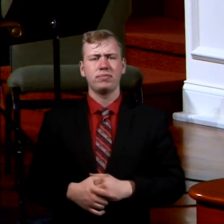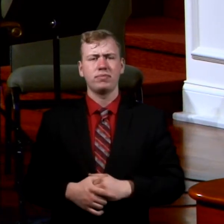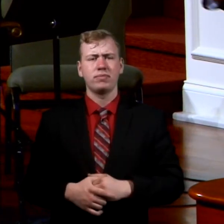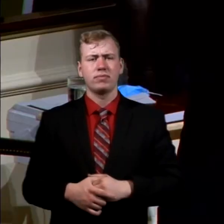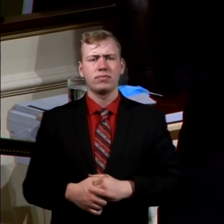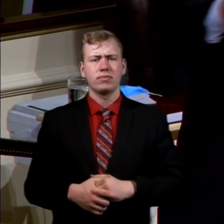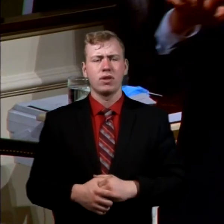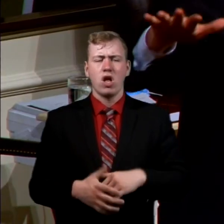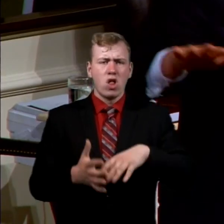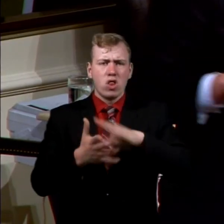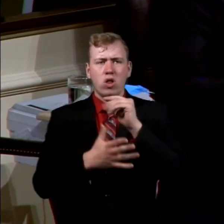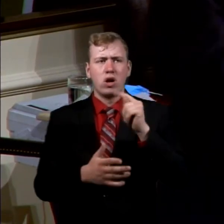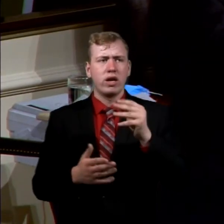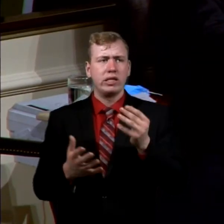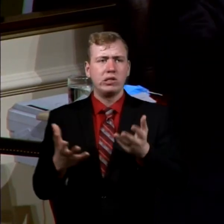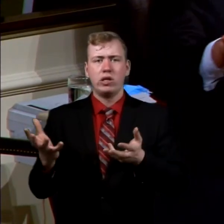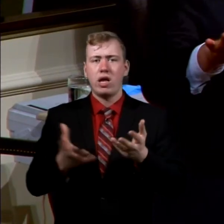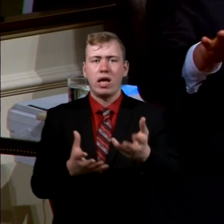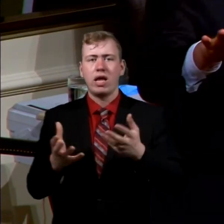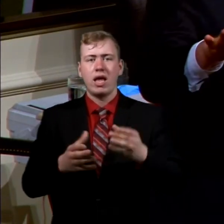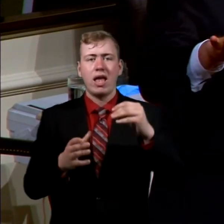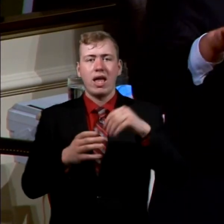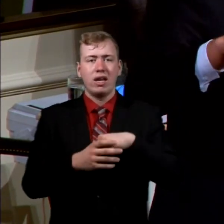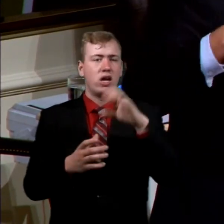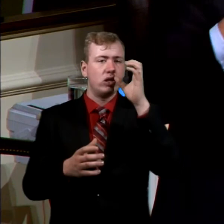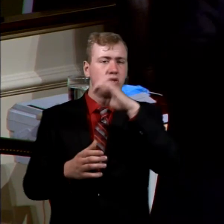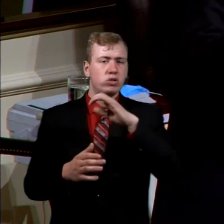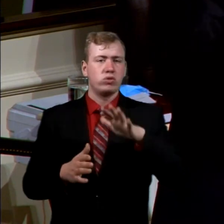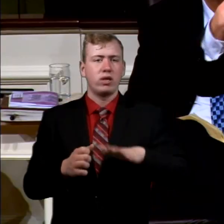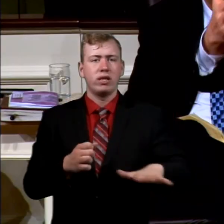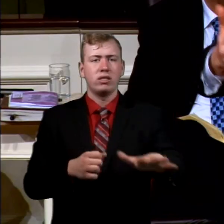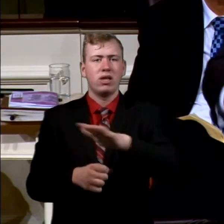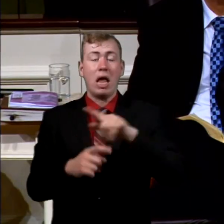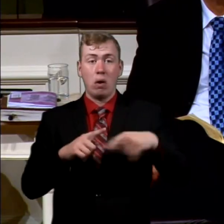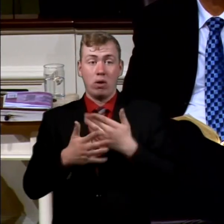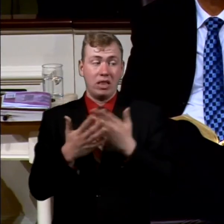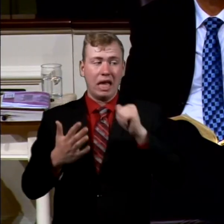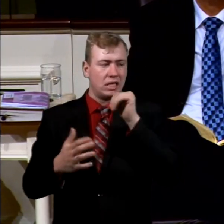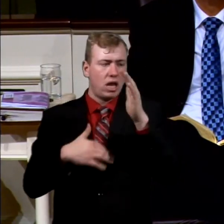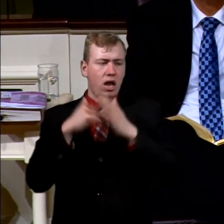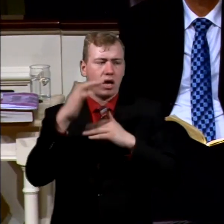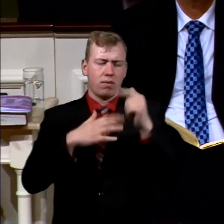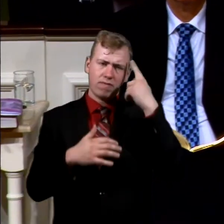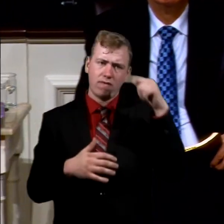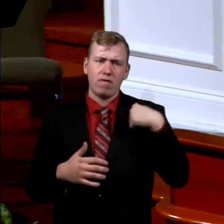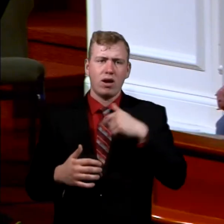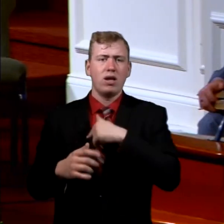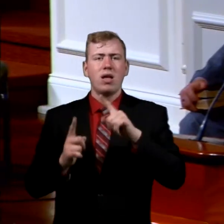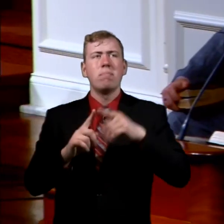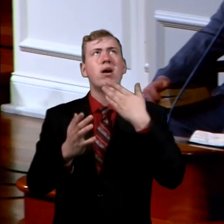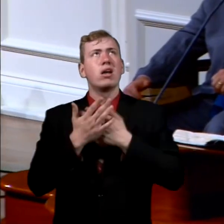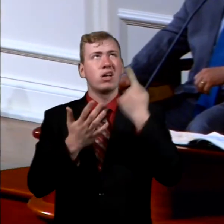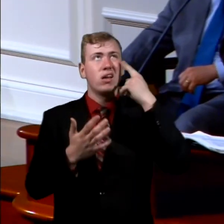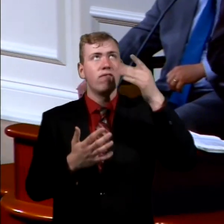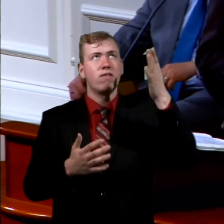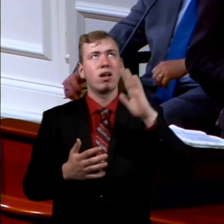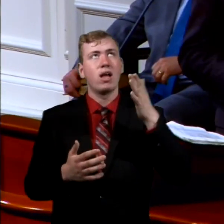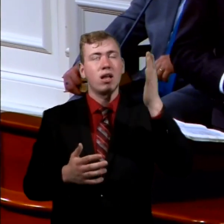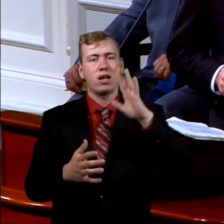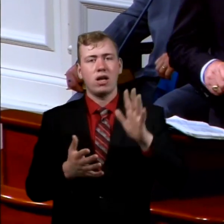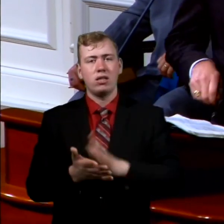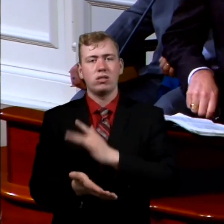Learn to interact in a foreign land when things are not comfortable for us, but they're good for God and God's glory.